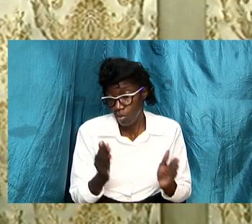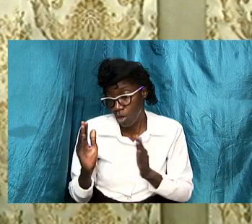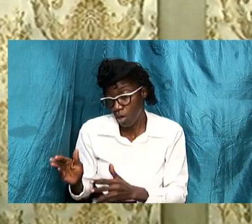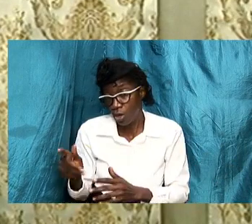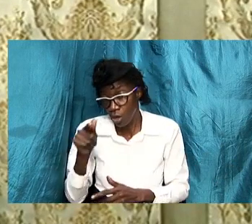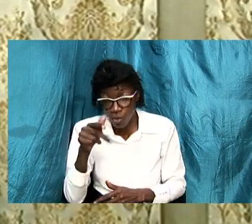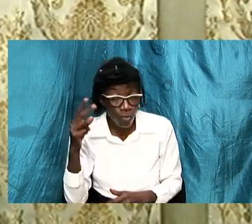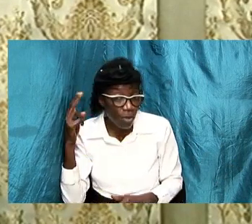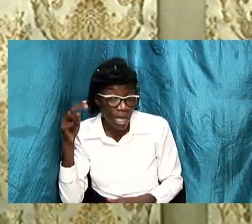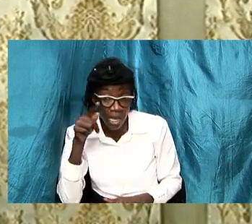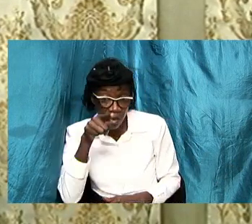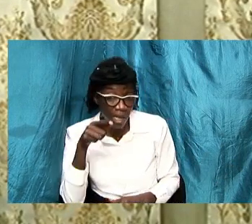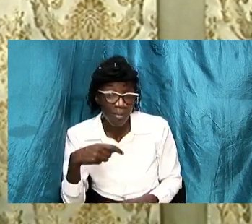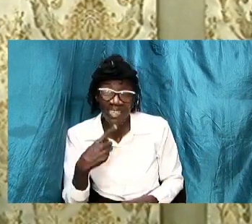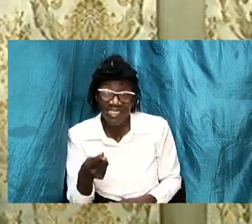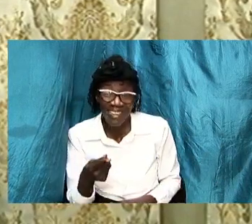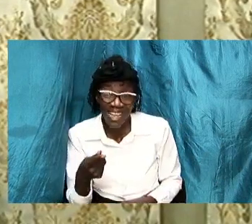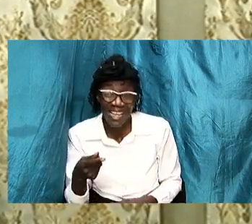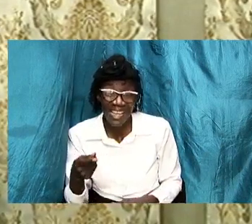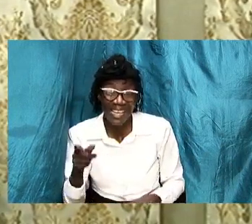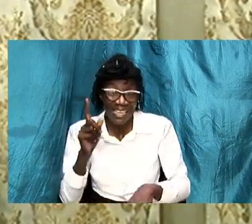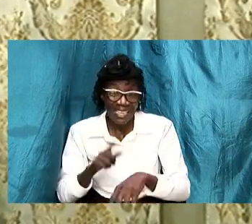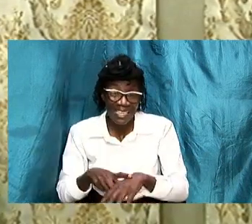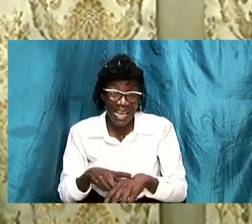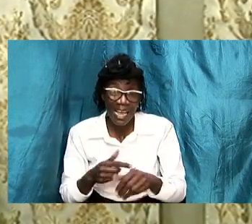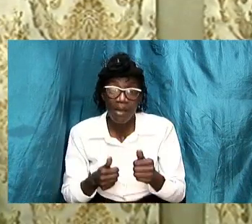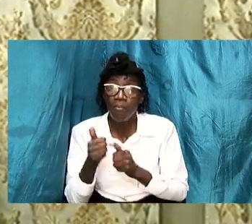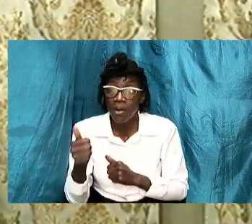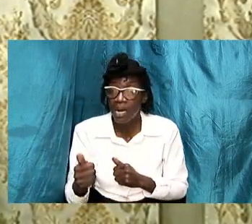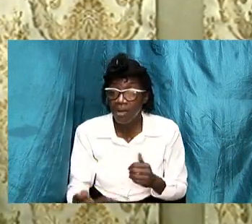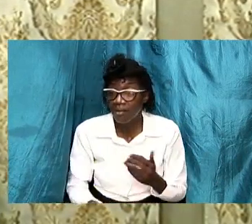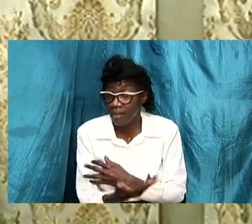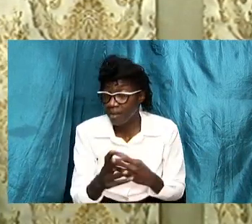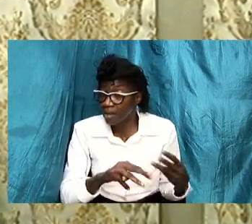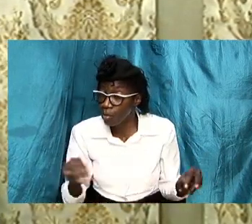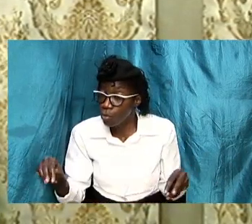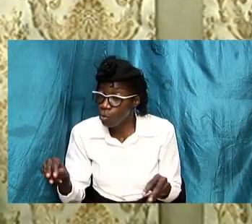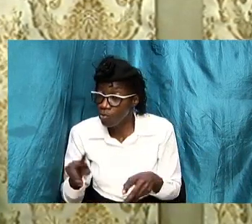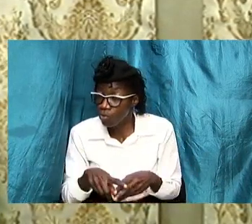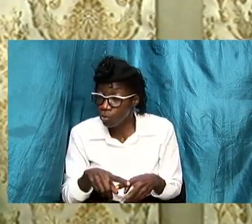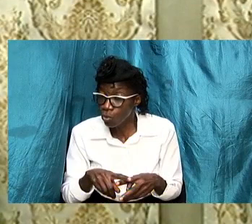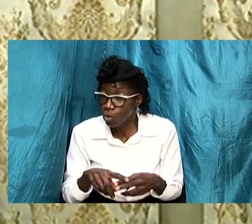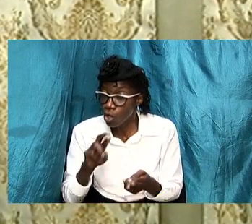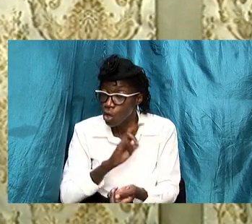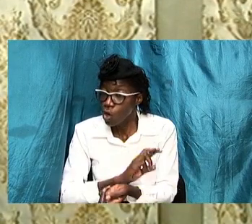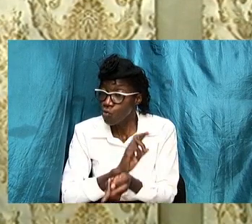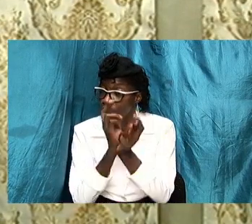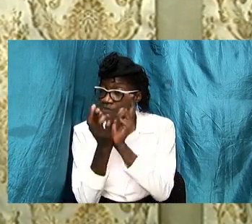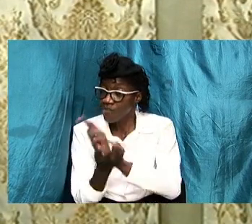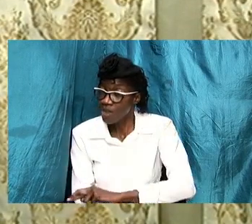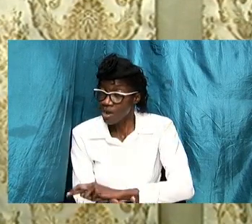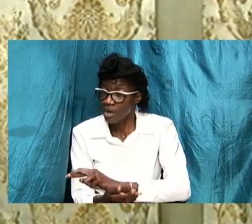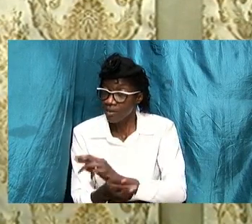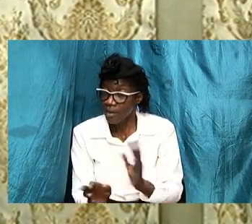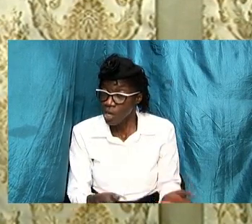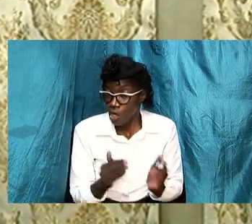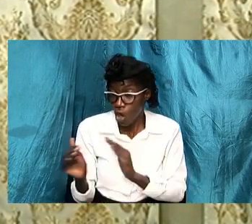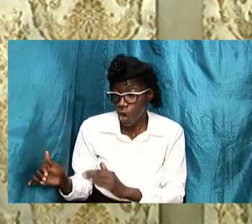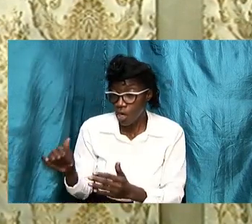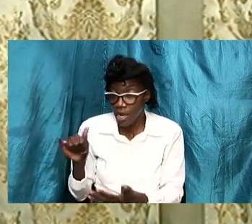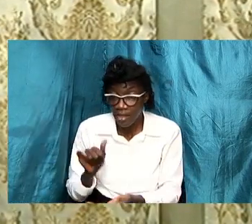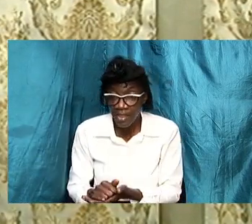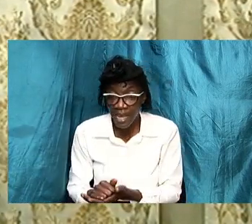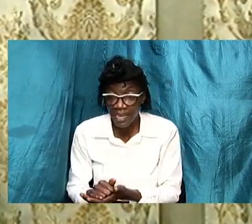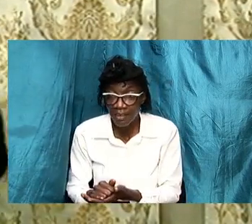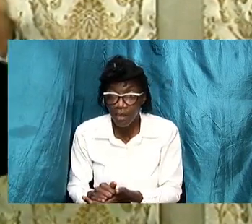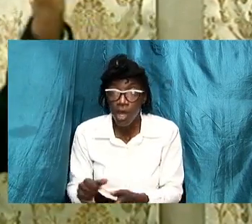heard me saying that in times past there is a move to to reverse the order that was established